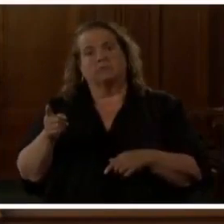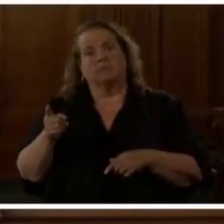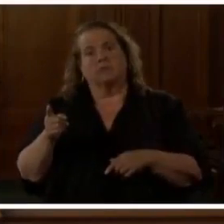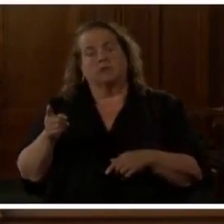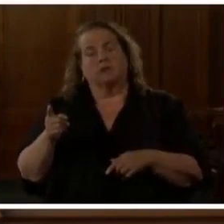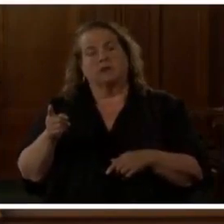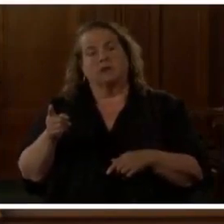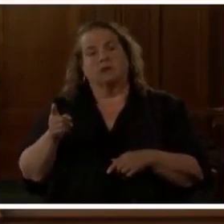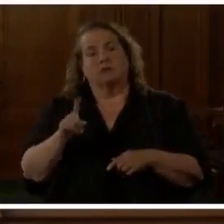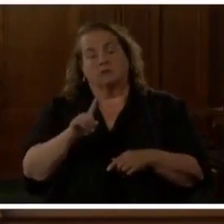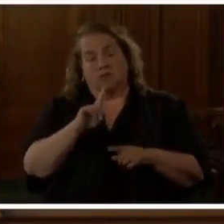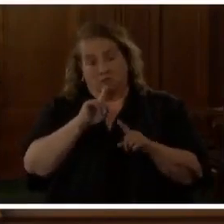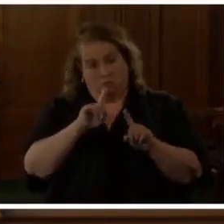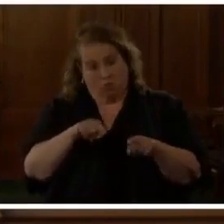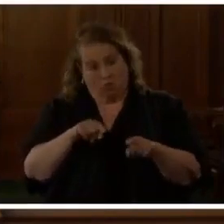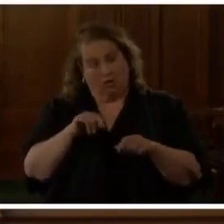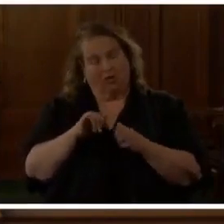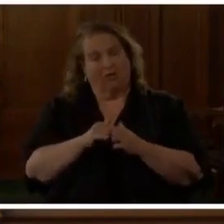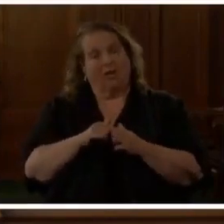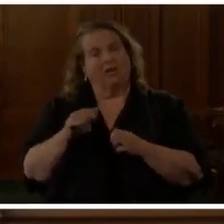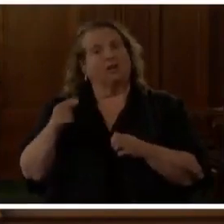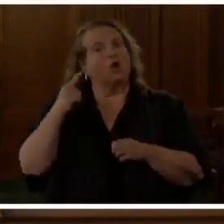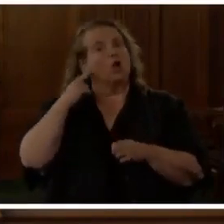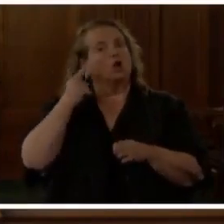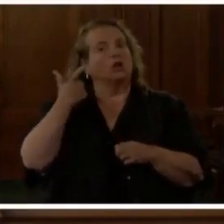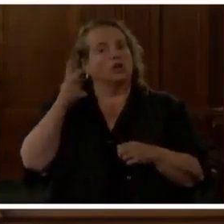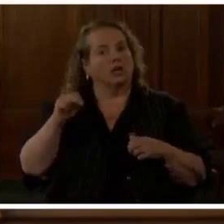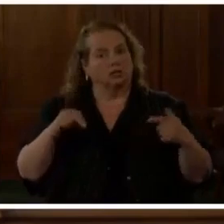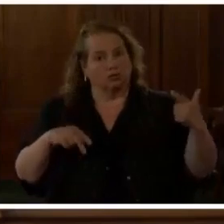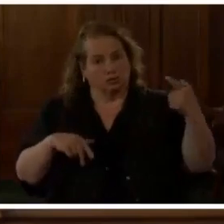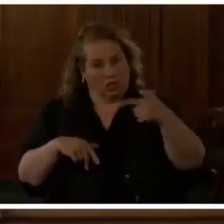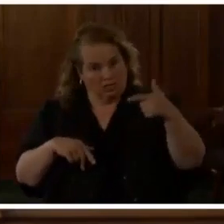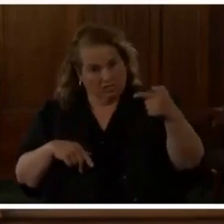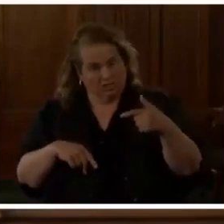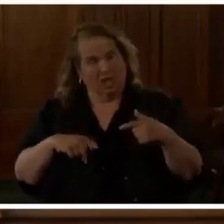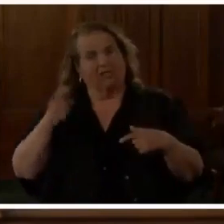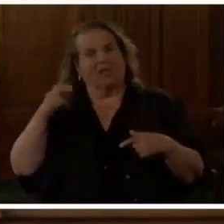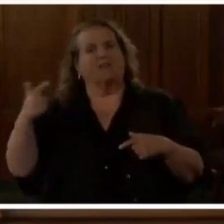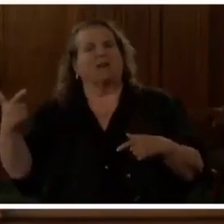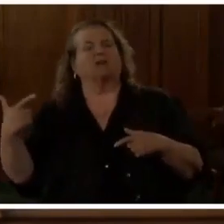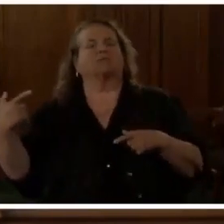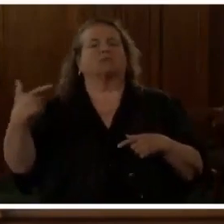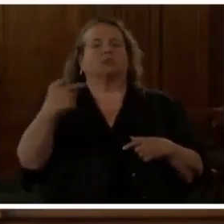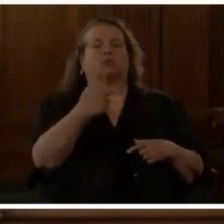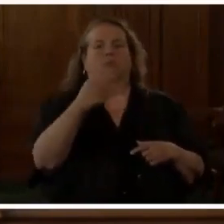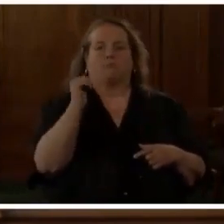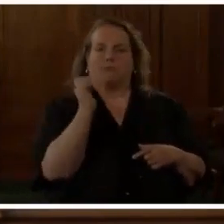there had been gunshots and that they had returned fire.